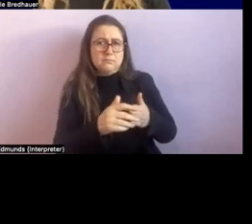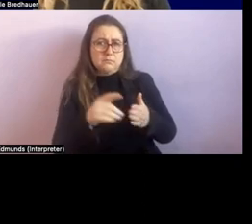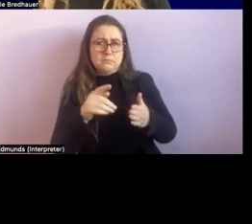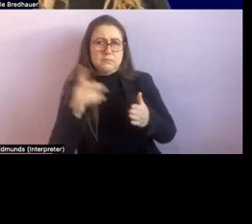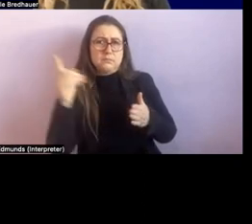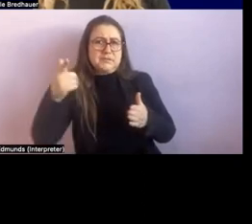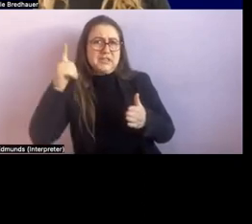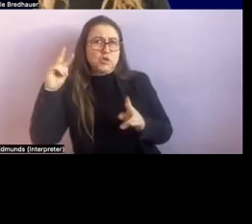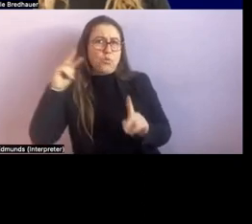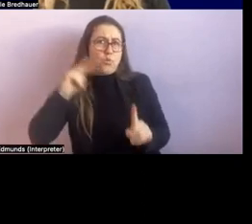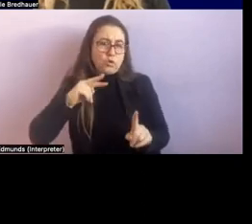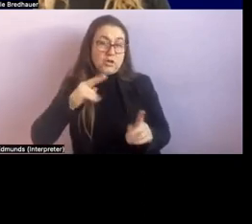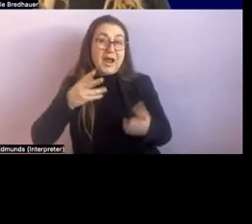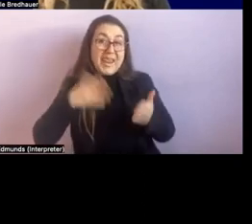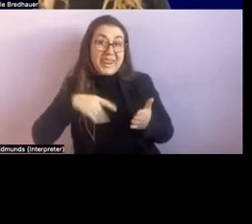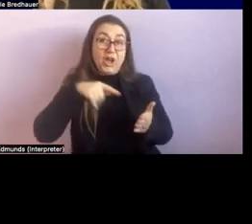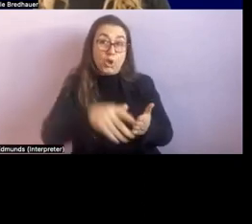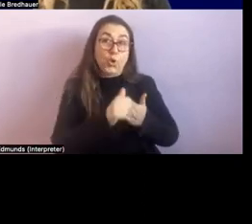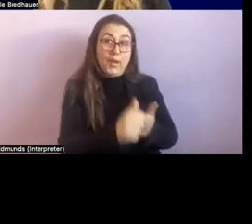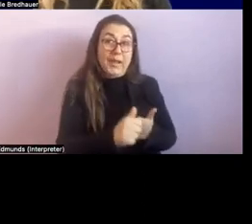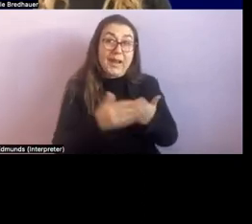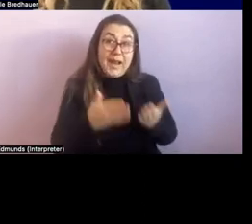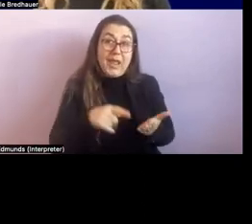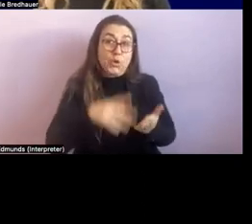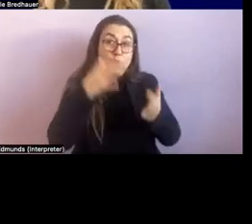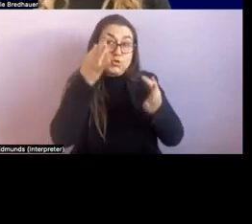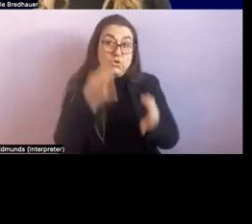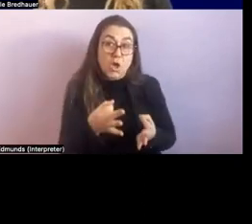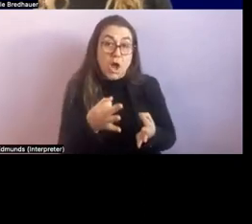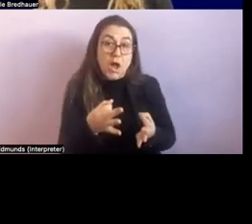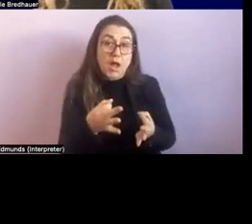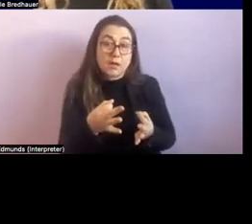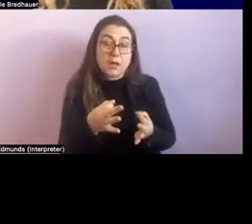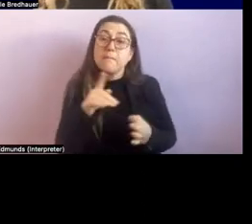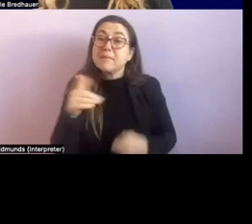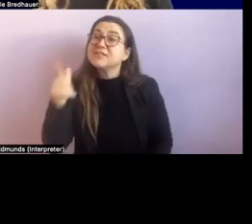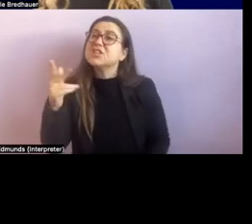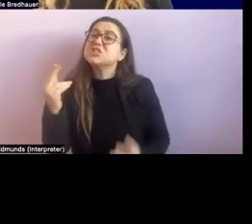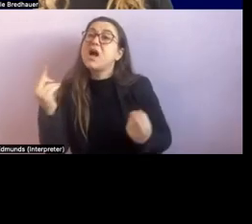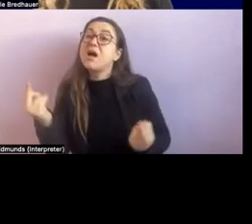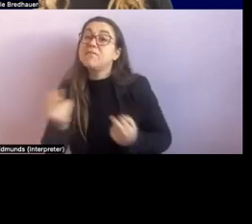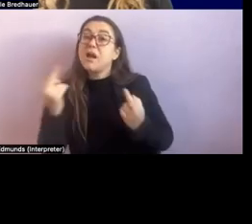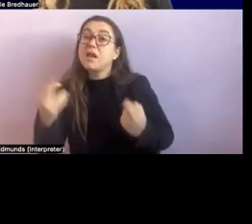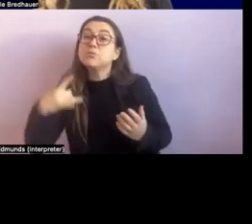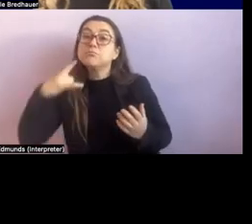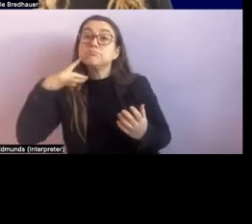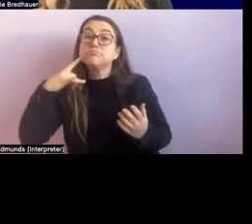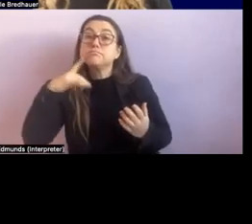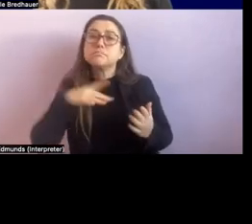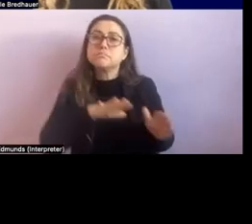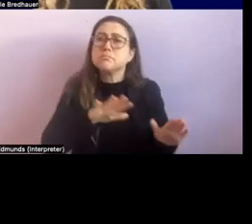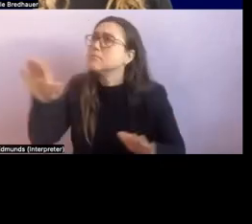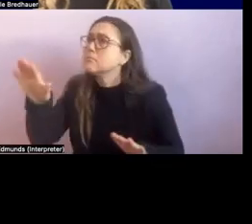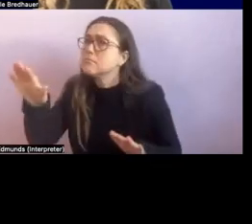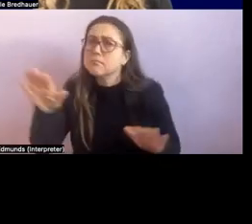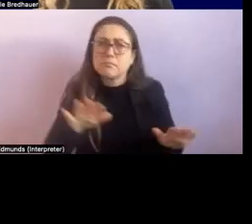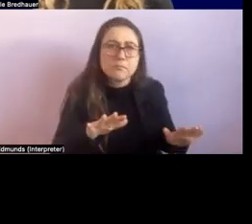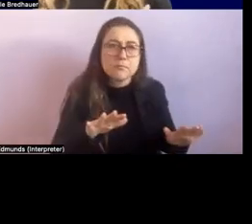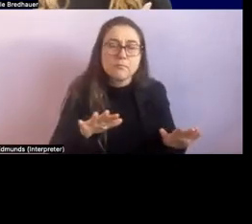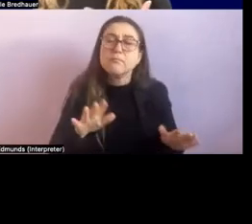attention and being um on offer and nearby to give us such um